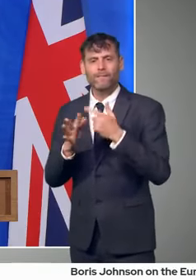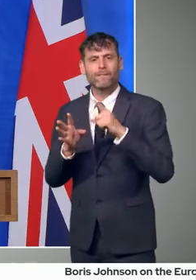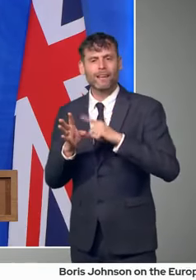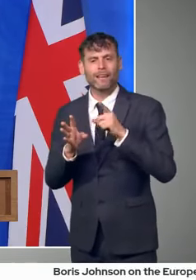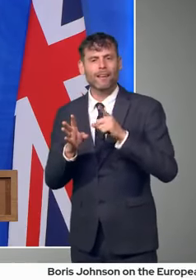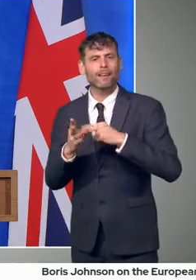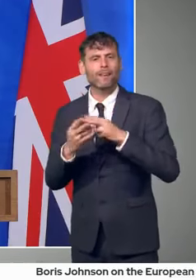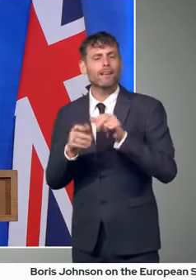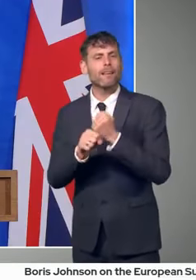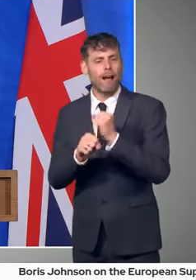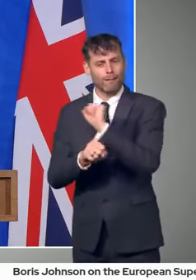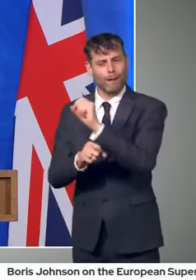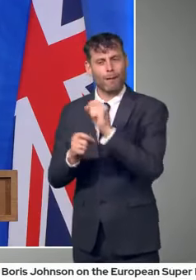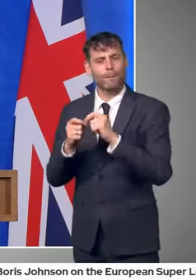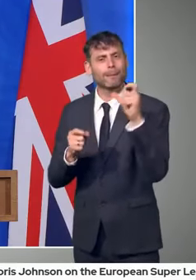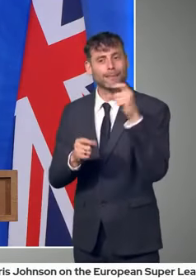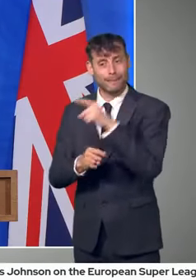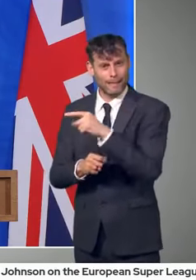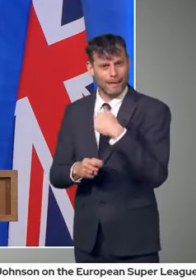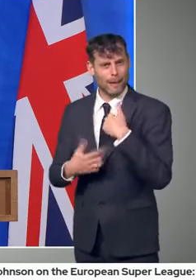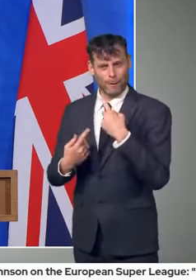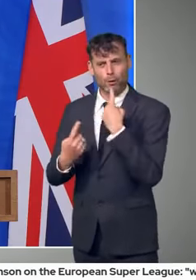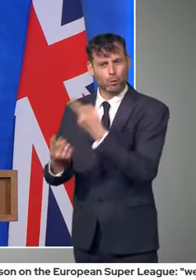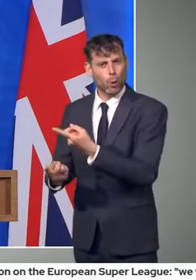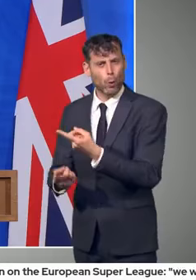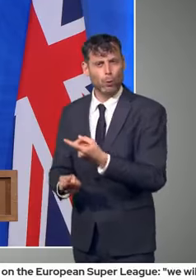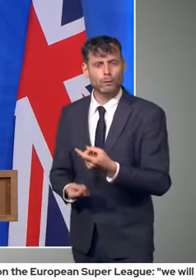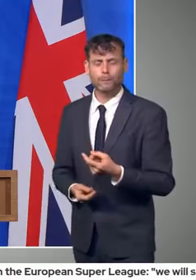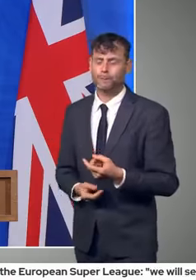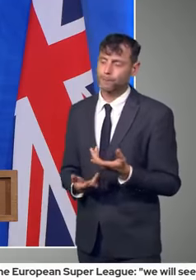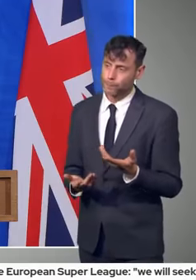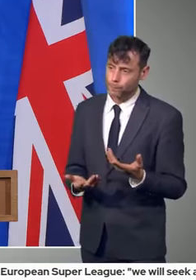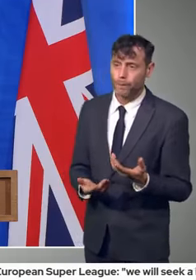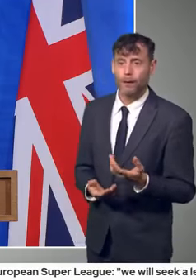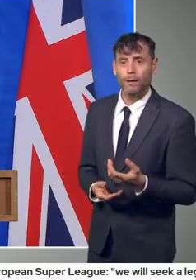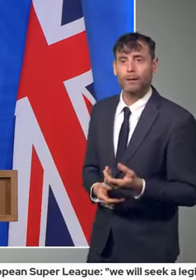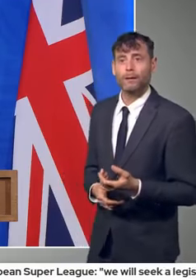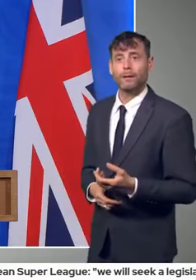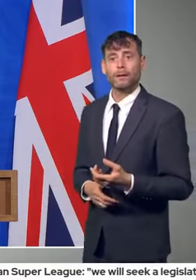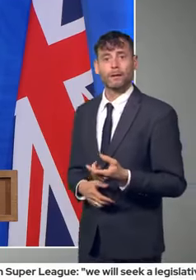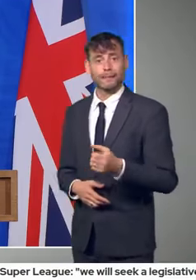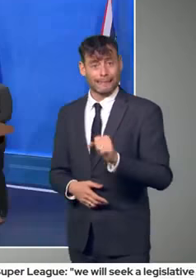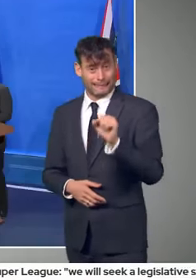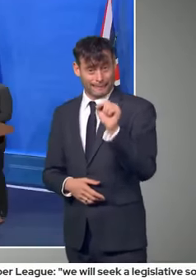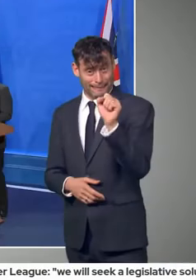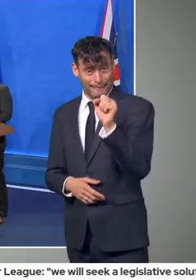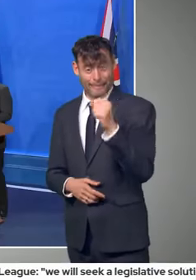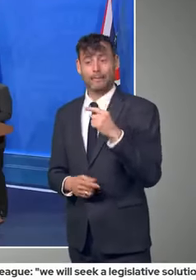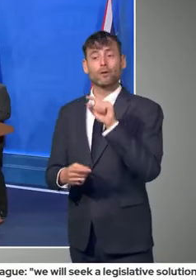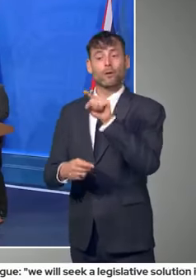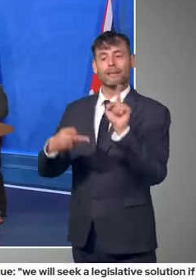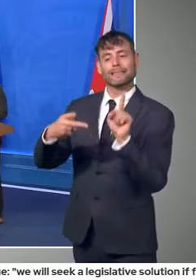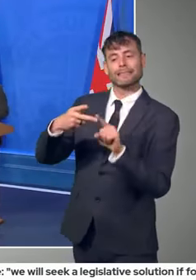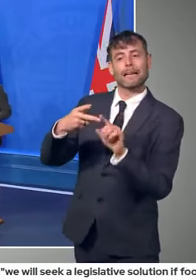uh, my answer to your second question is yes. Okay. Everybody. Thank you very much.